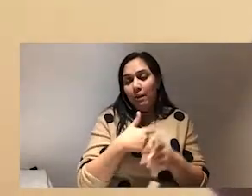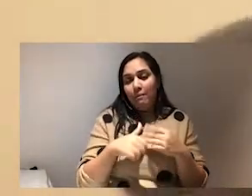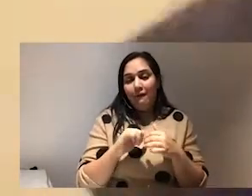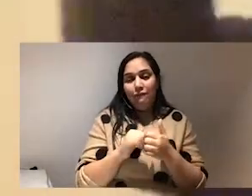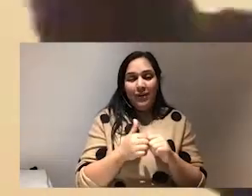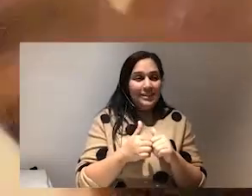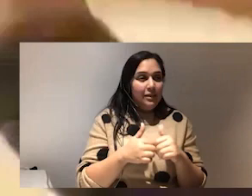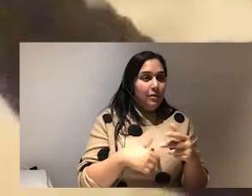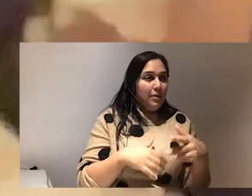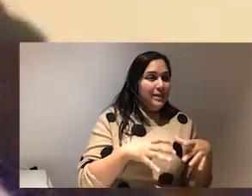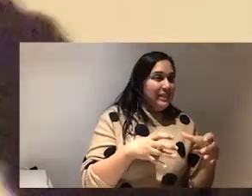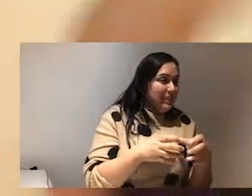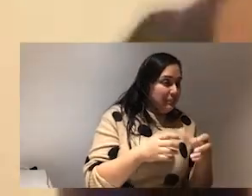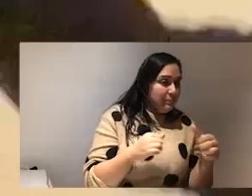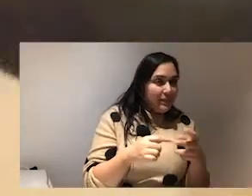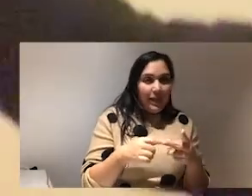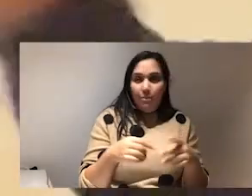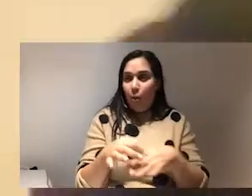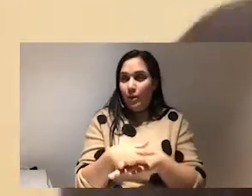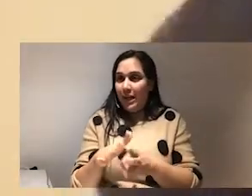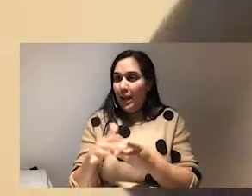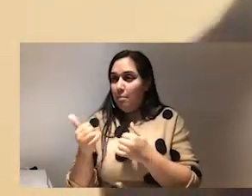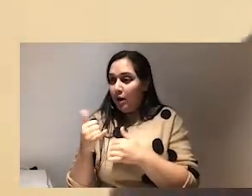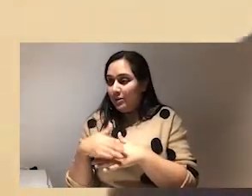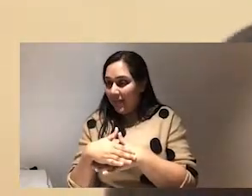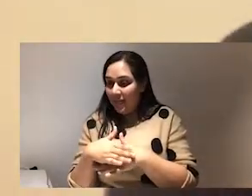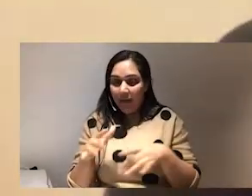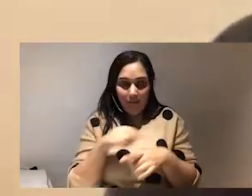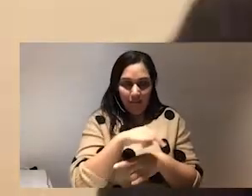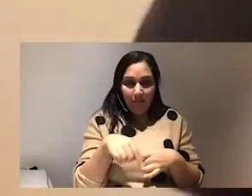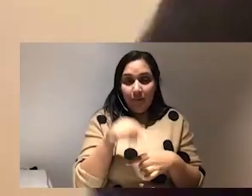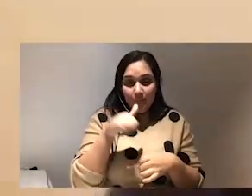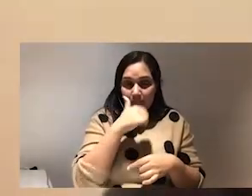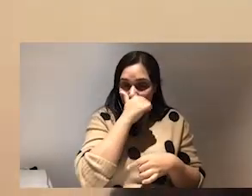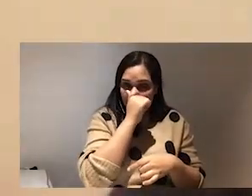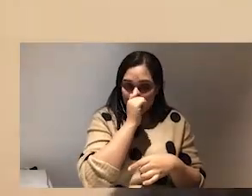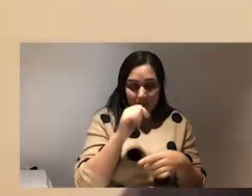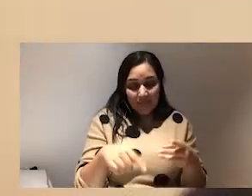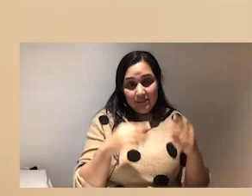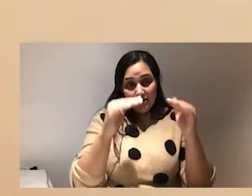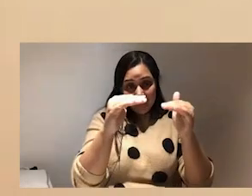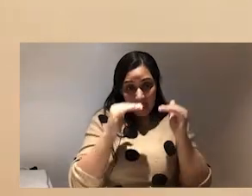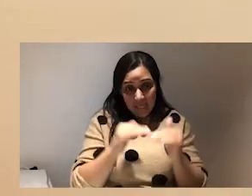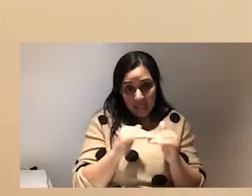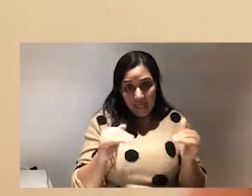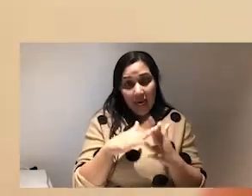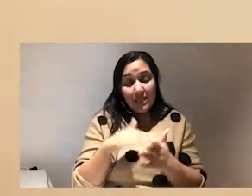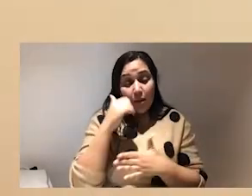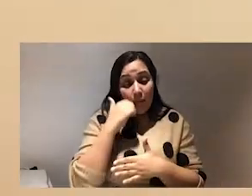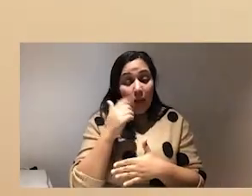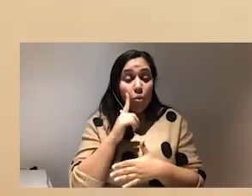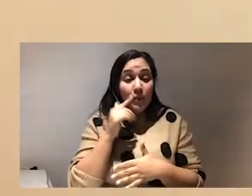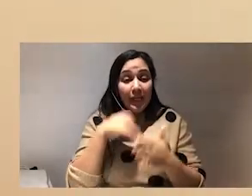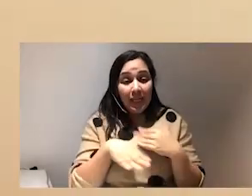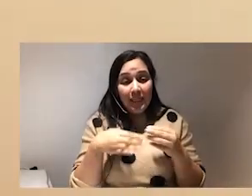at my team status meeting at my wedding and then a party on saturday um the second layer to that as a black woman in leadership